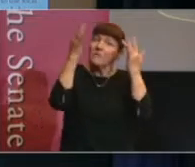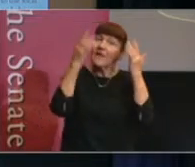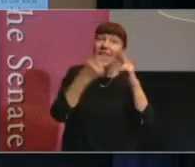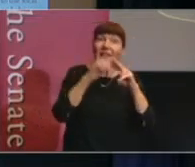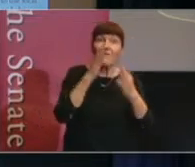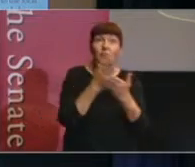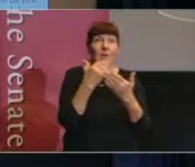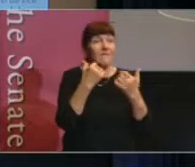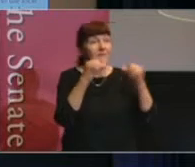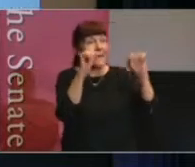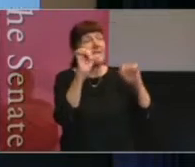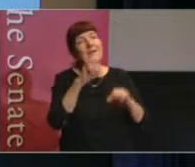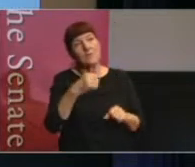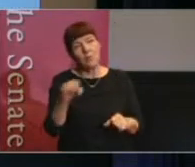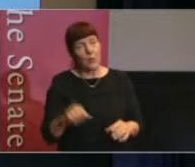was effective or not.